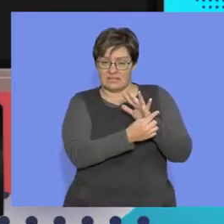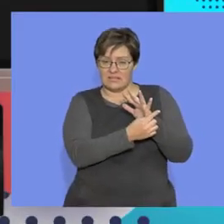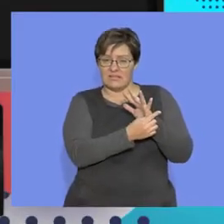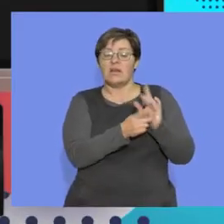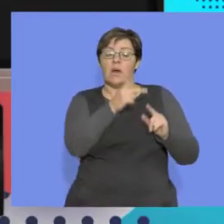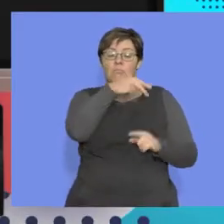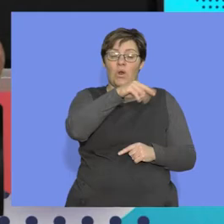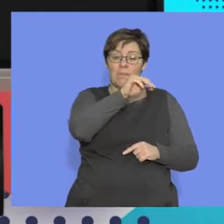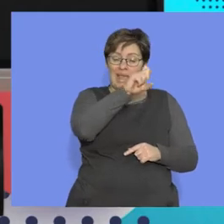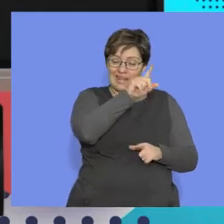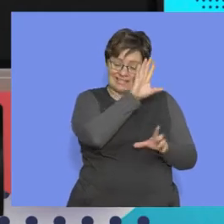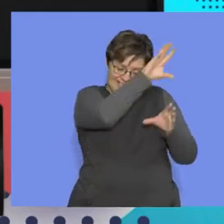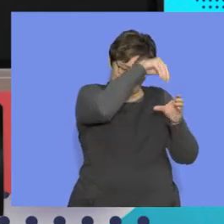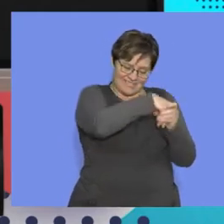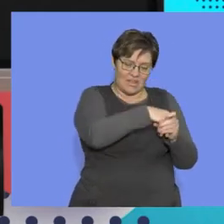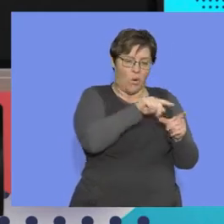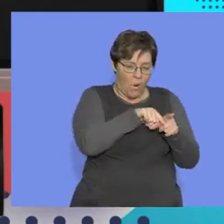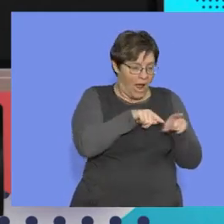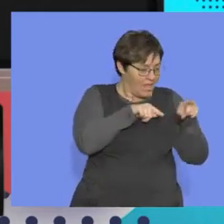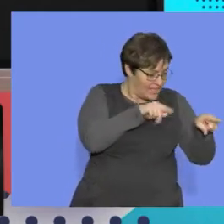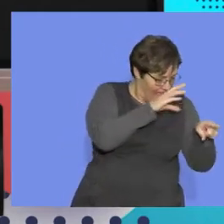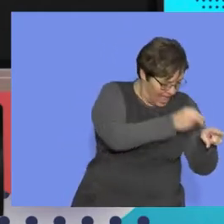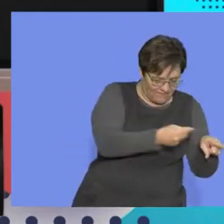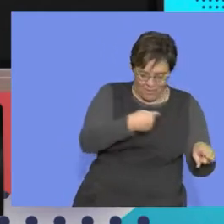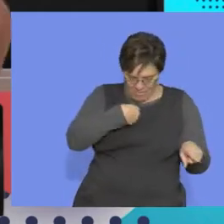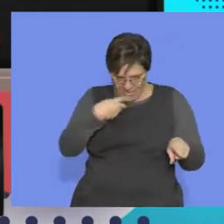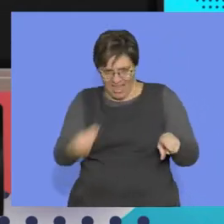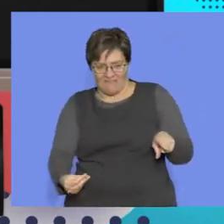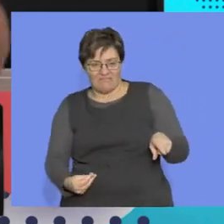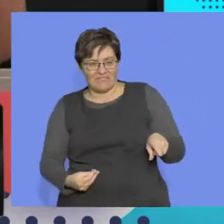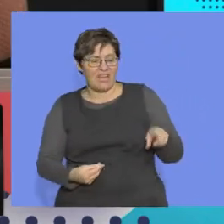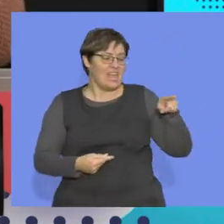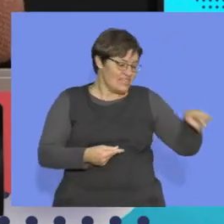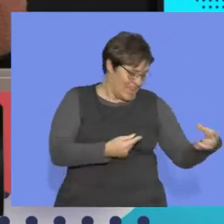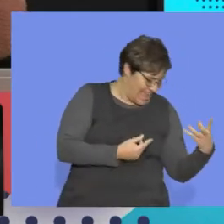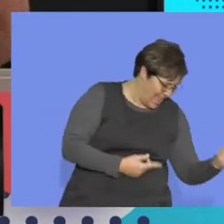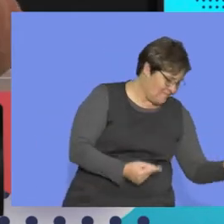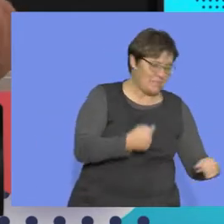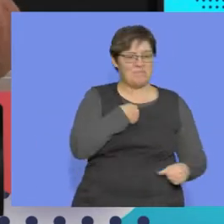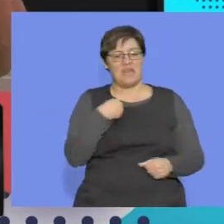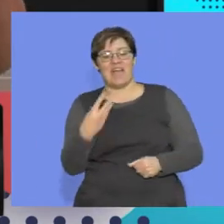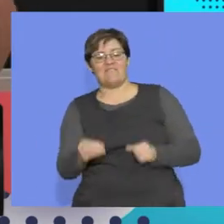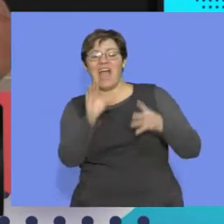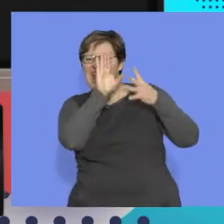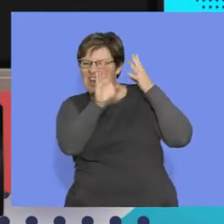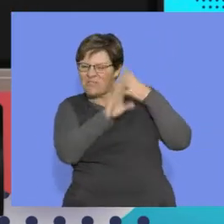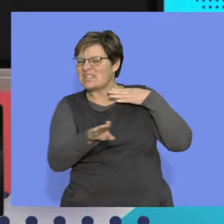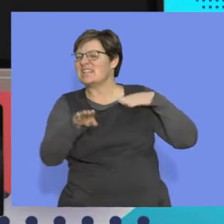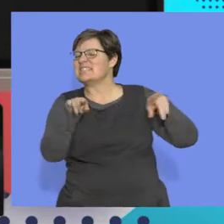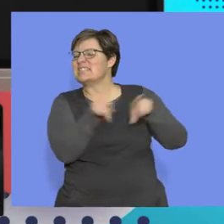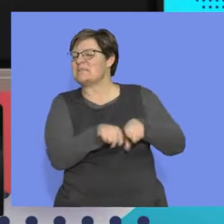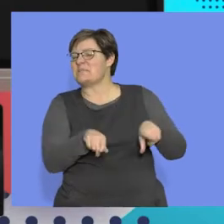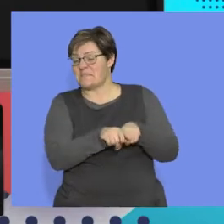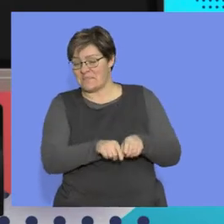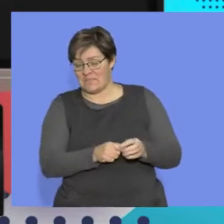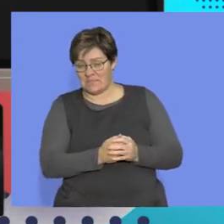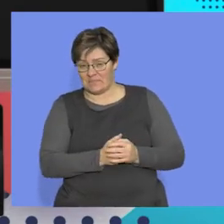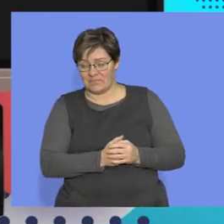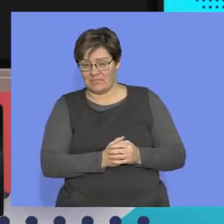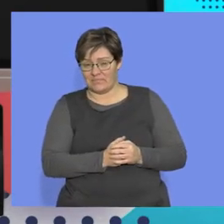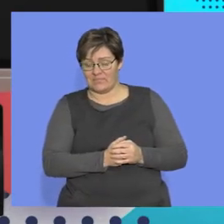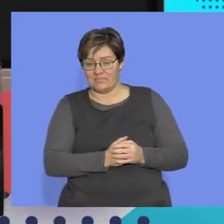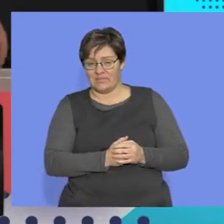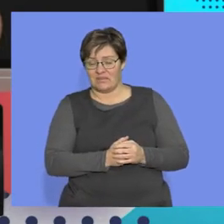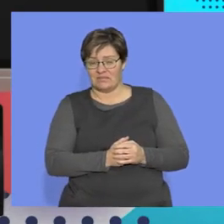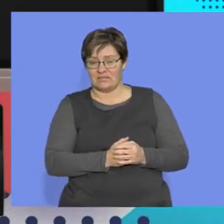So I'm in the primate group because I have the same characteristics. But